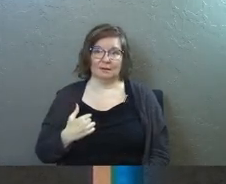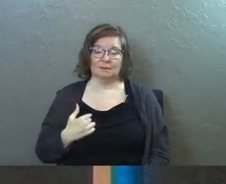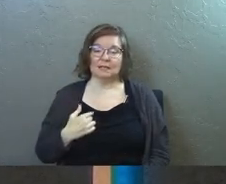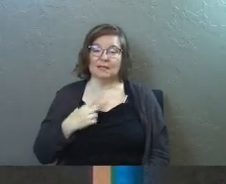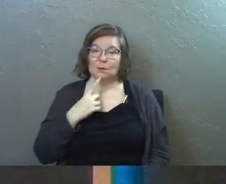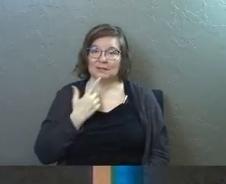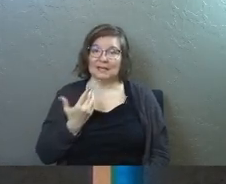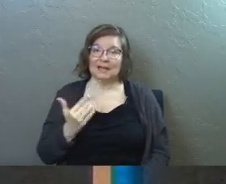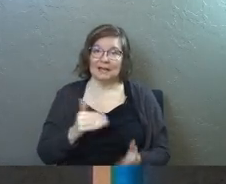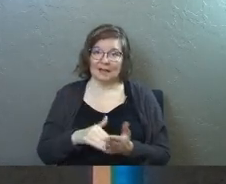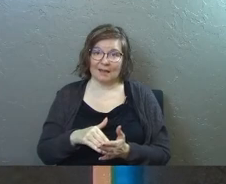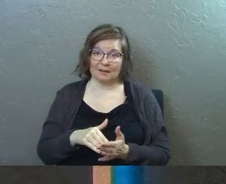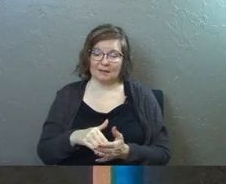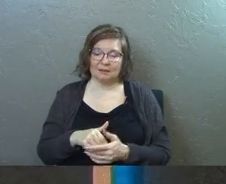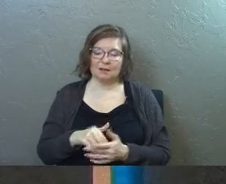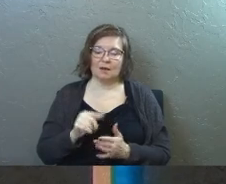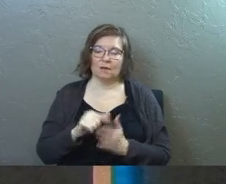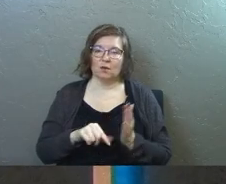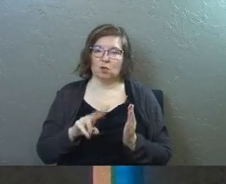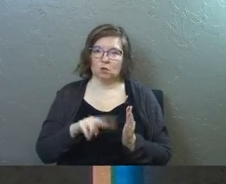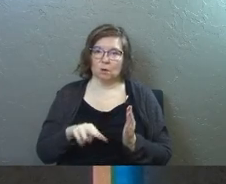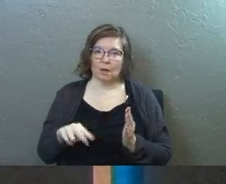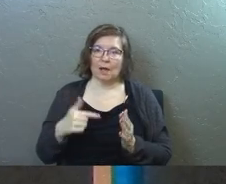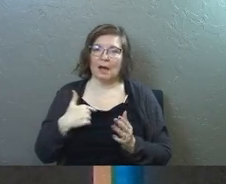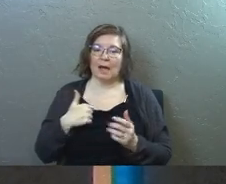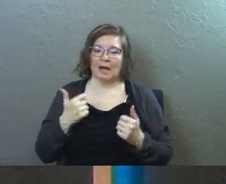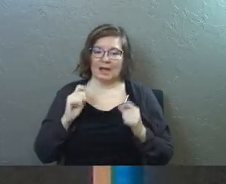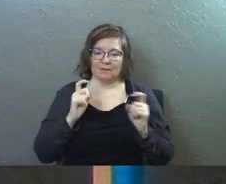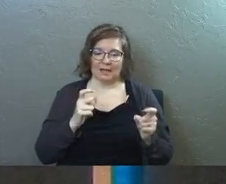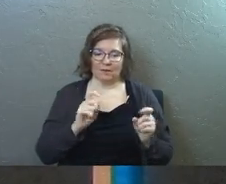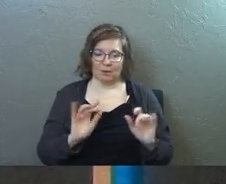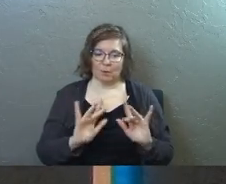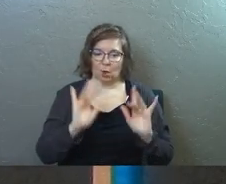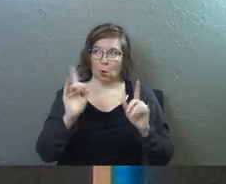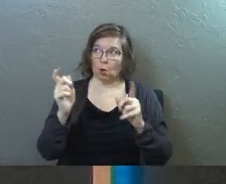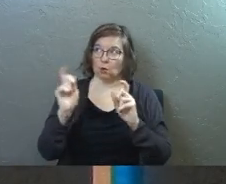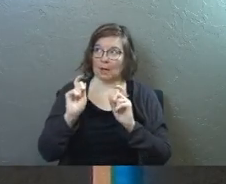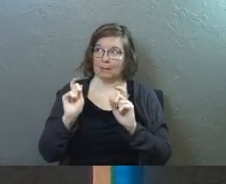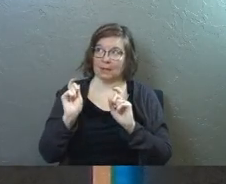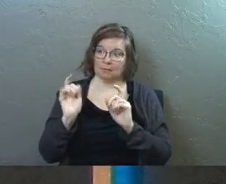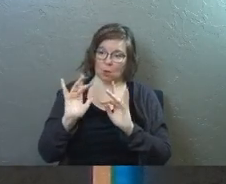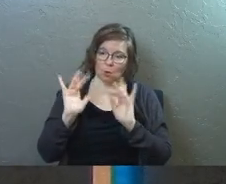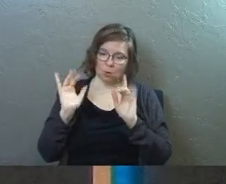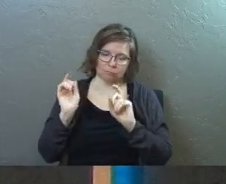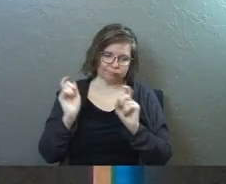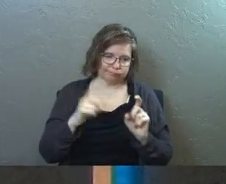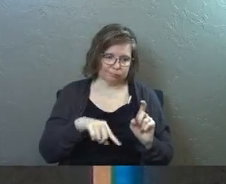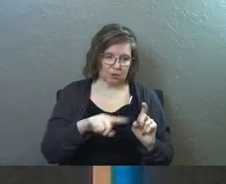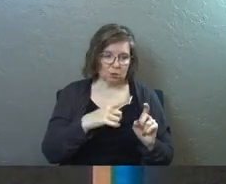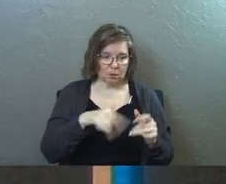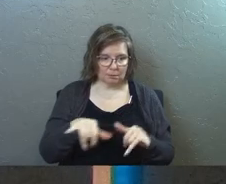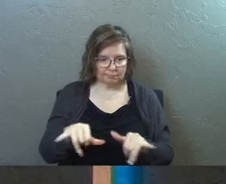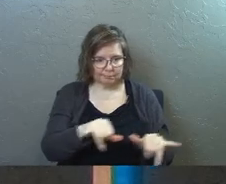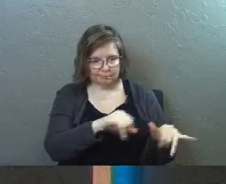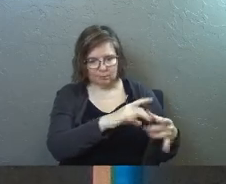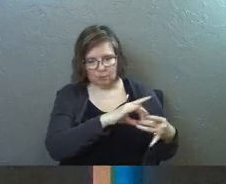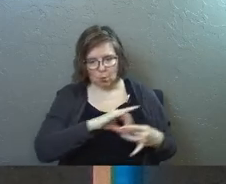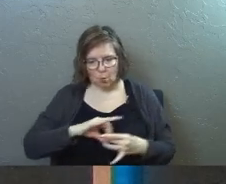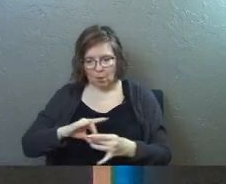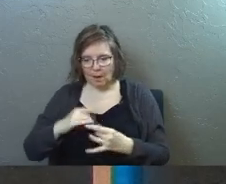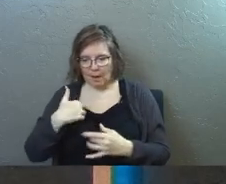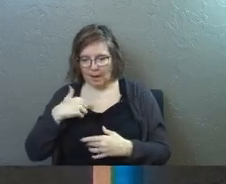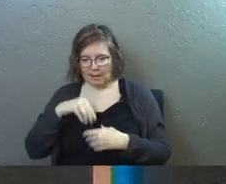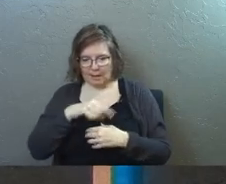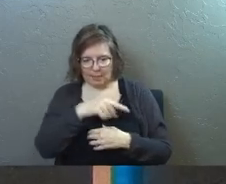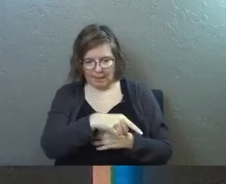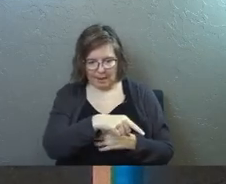He's going to say it again as well verse 22 I've given them the glory that you gave me so they may be one as we are one I am